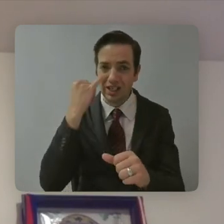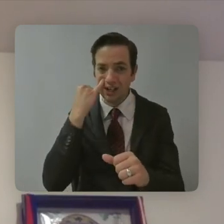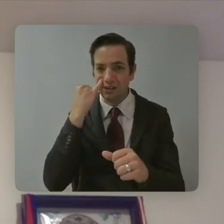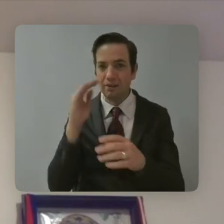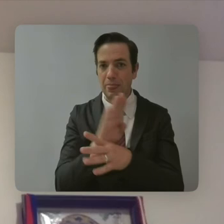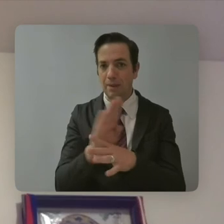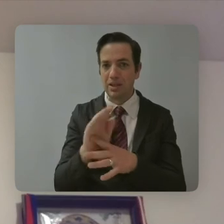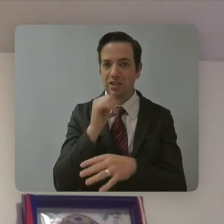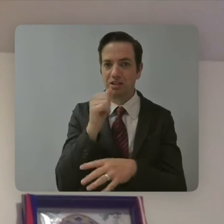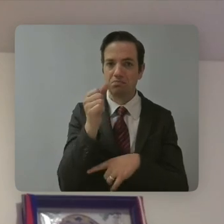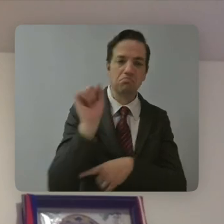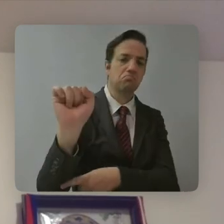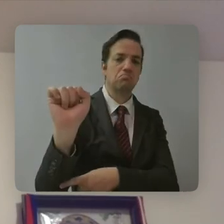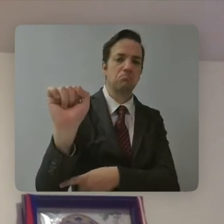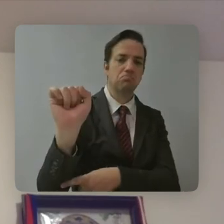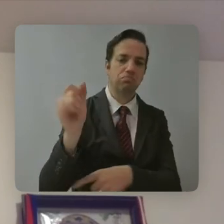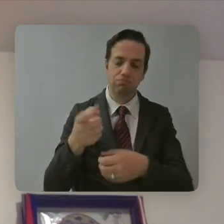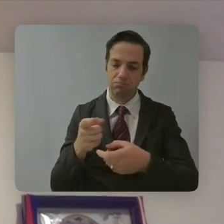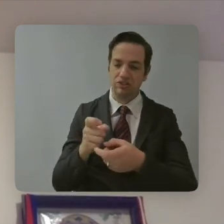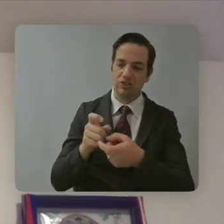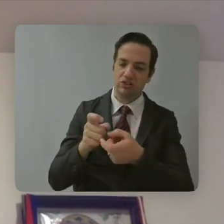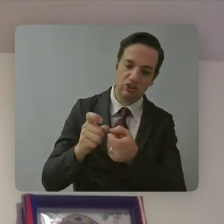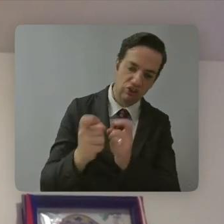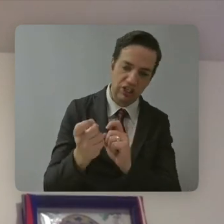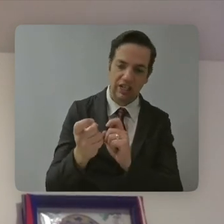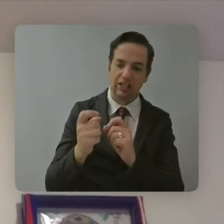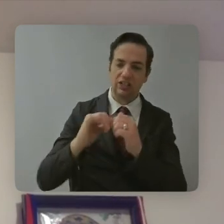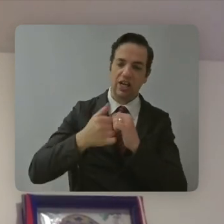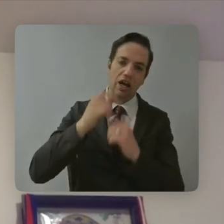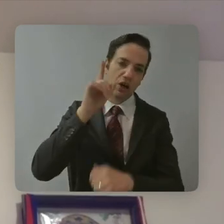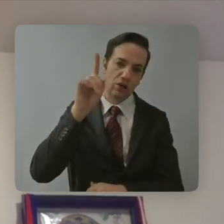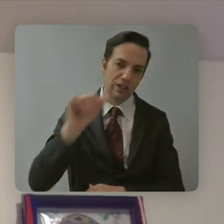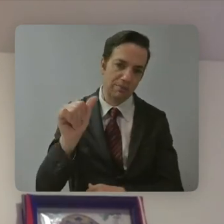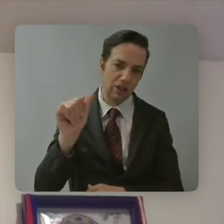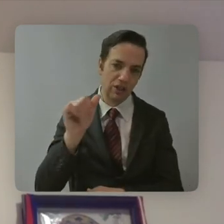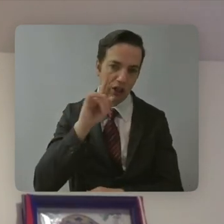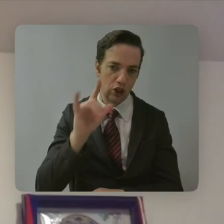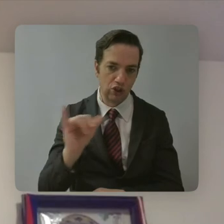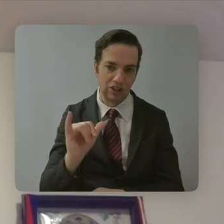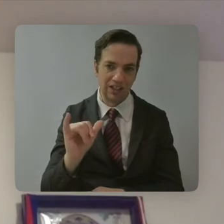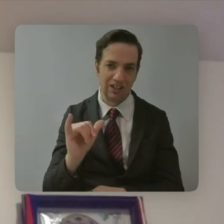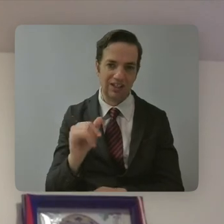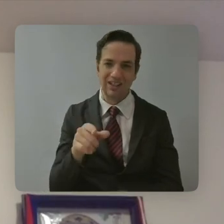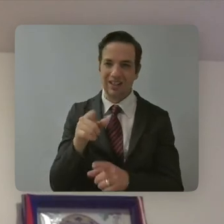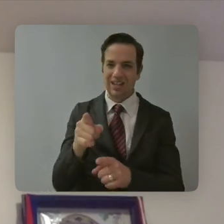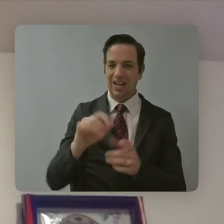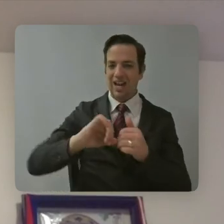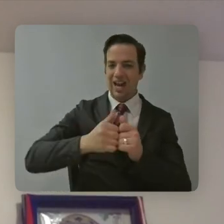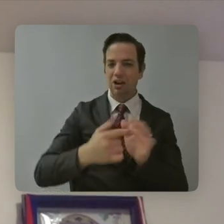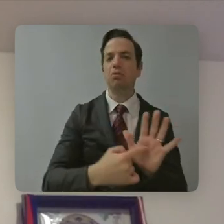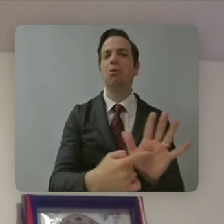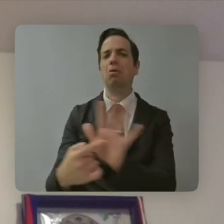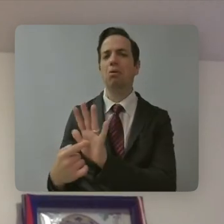on their image of disability? Like the image is what I have a problem with. It's like, it's not, it's